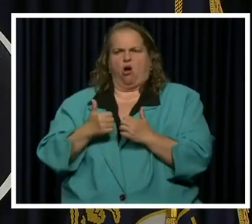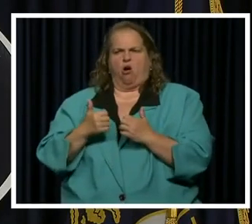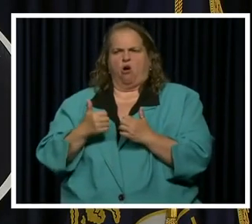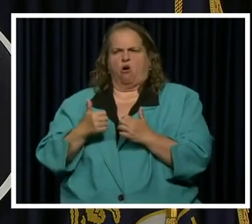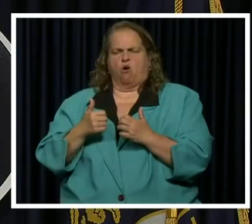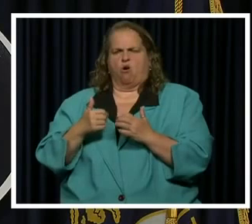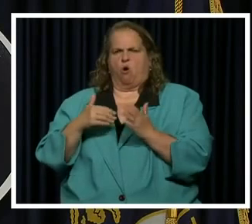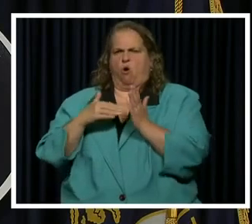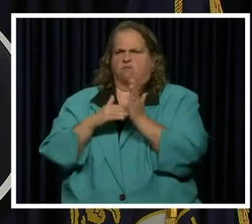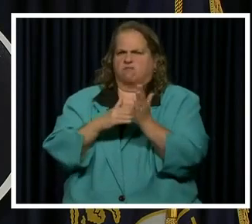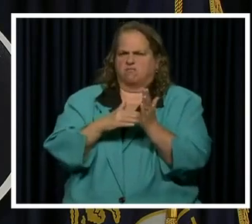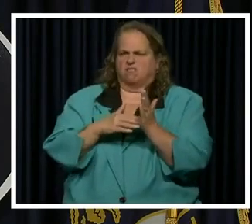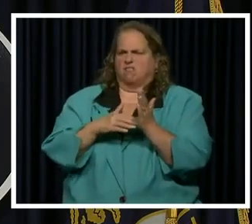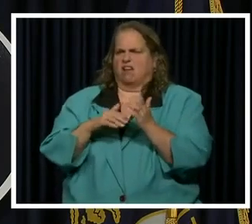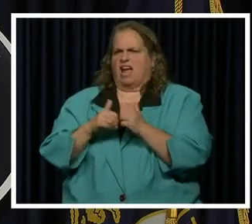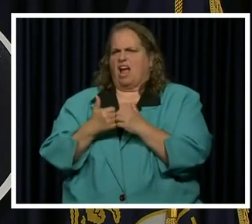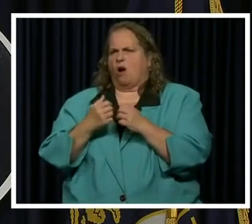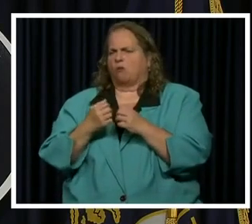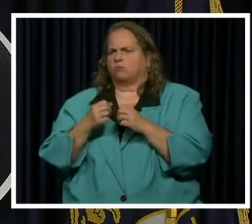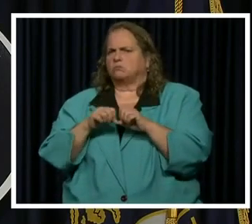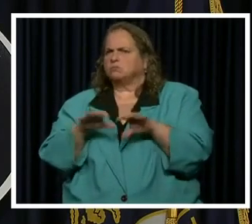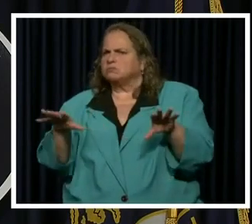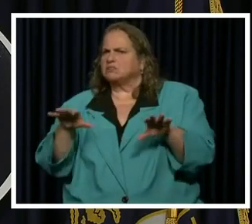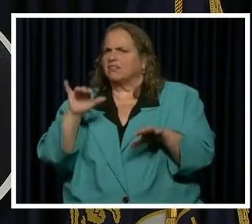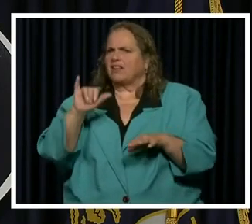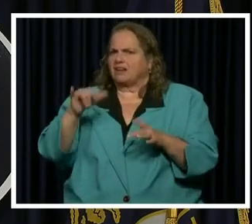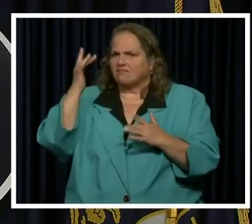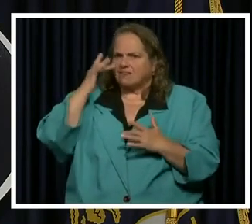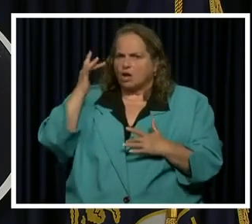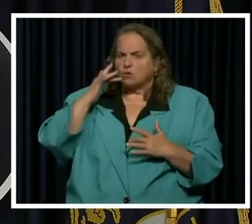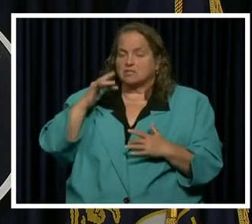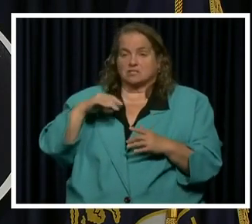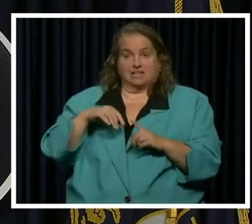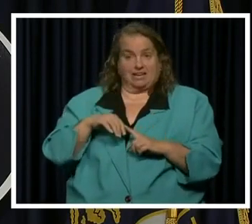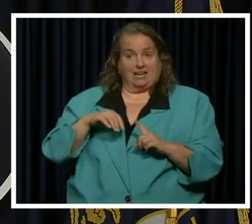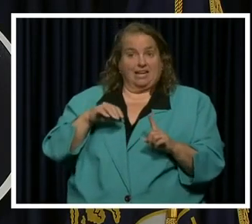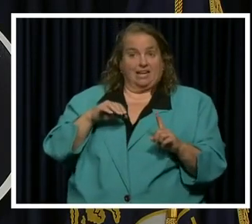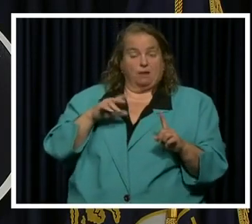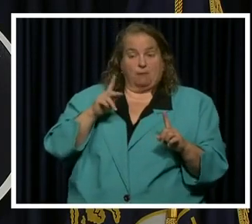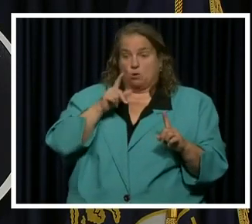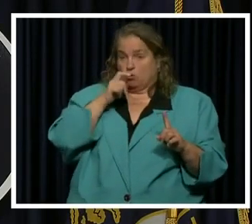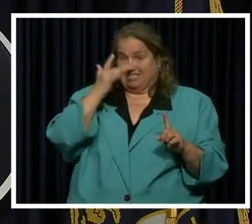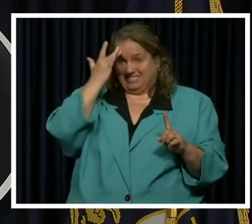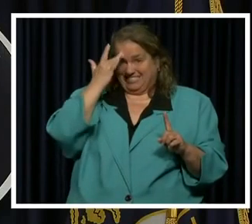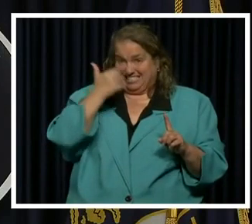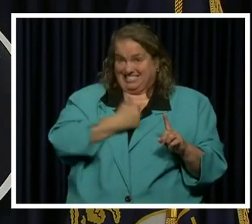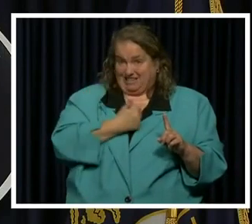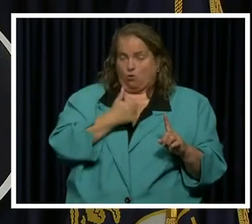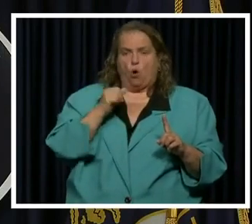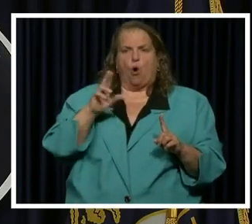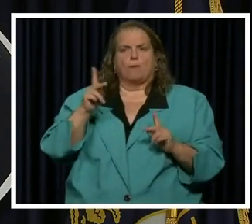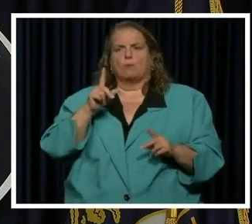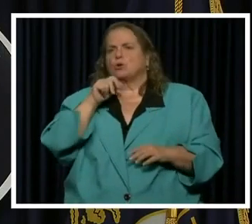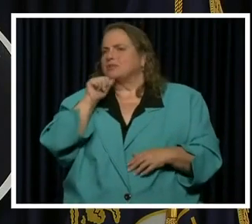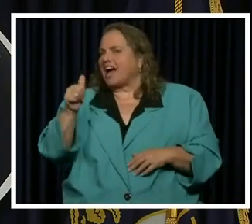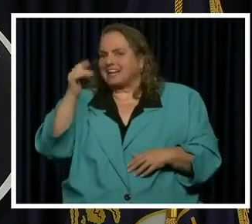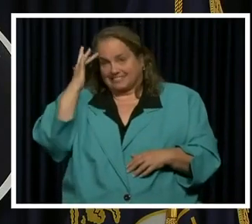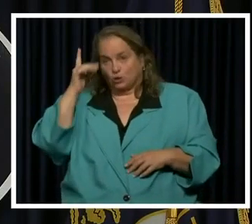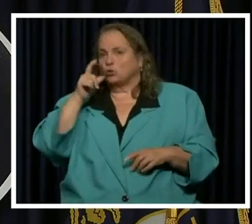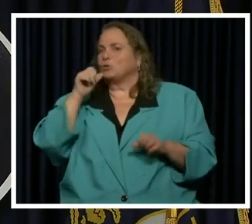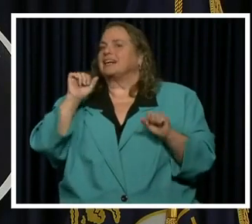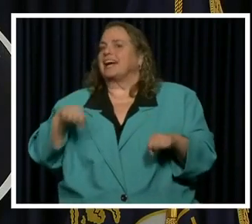this virus as it's out there, both in symptomatic and in asymptomatic folks. Our